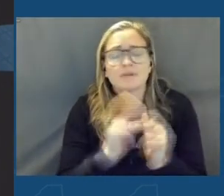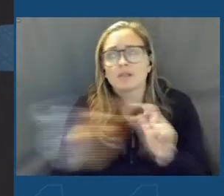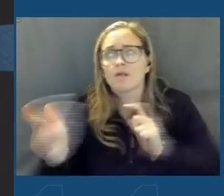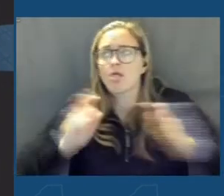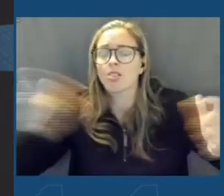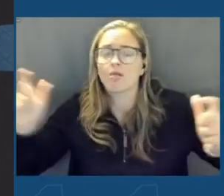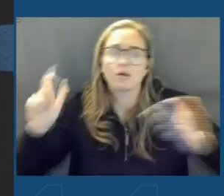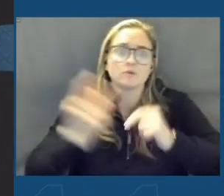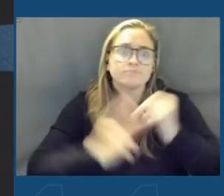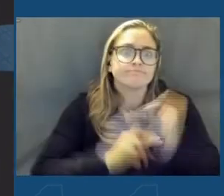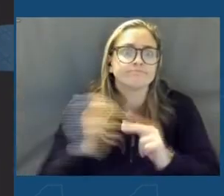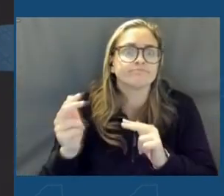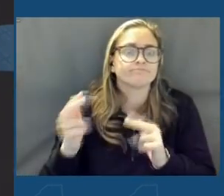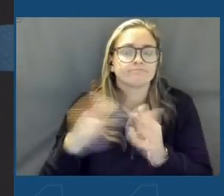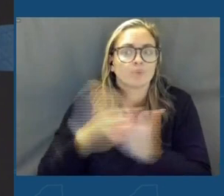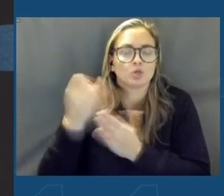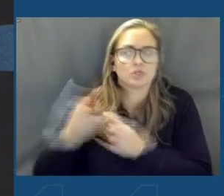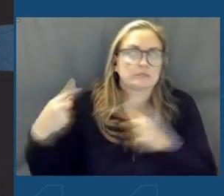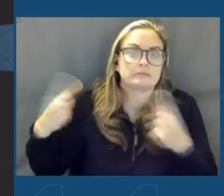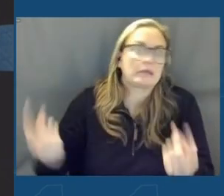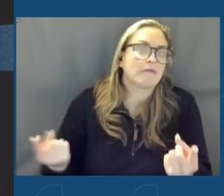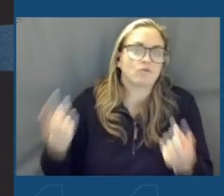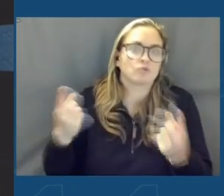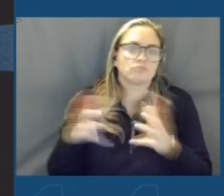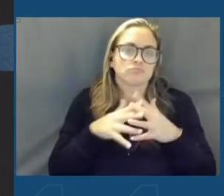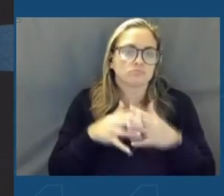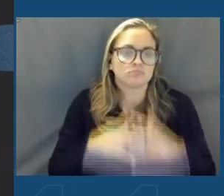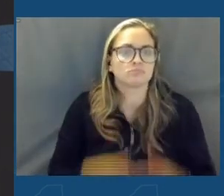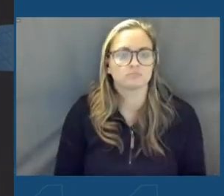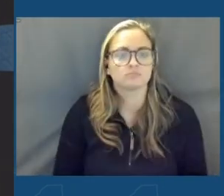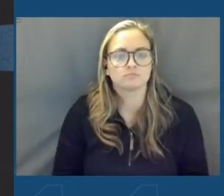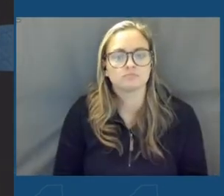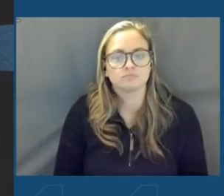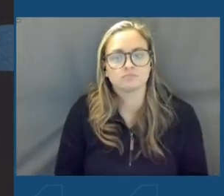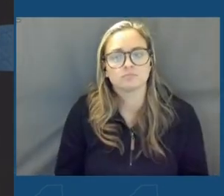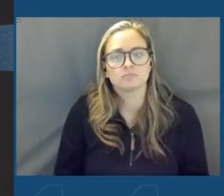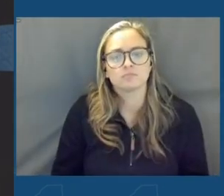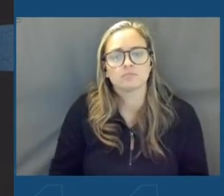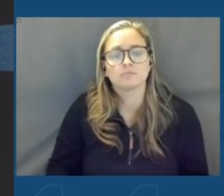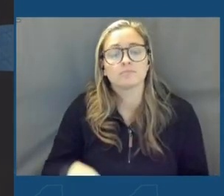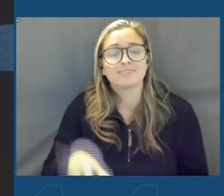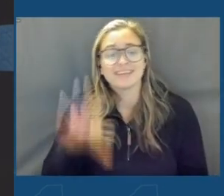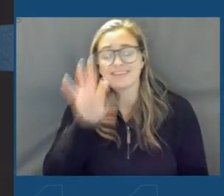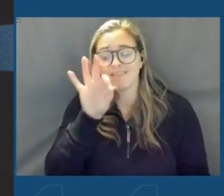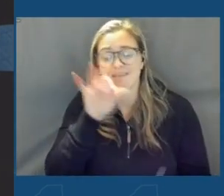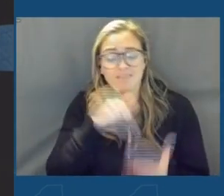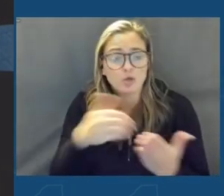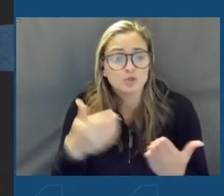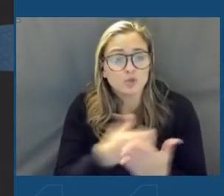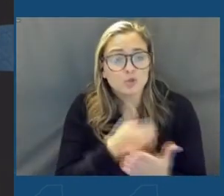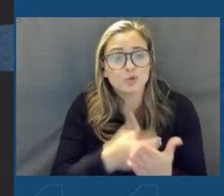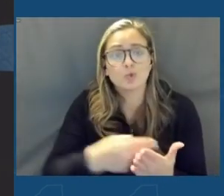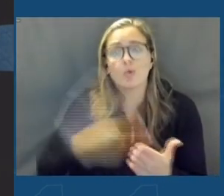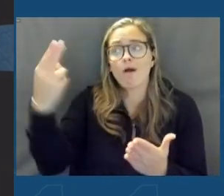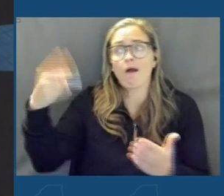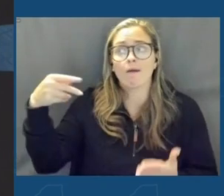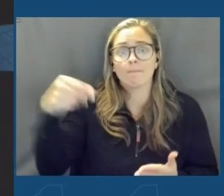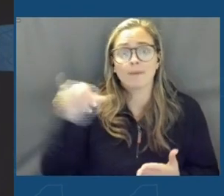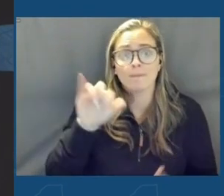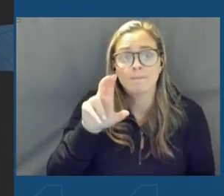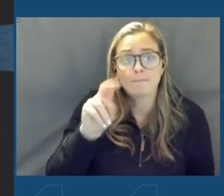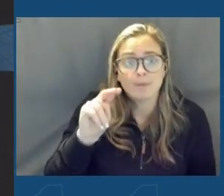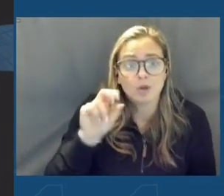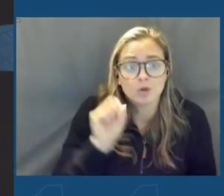construction projects ever in the nation. It will create 9,000 new high-paying Micron jobs